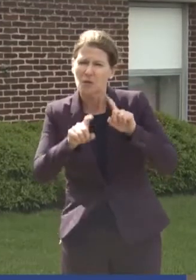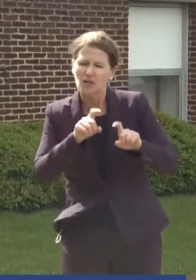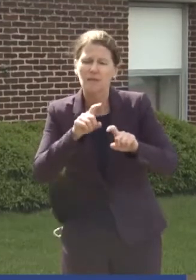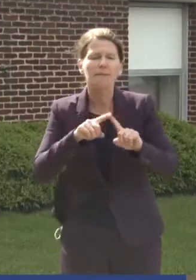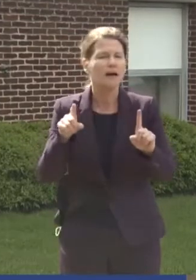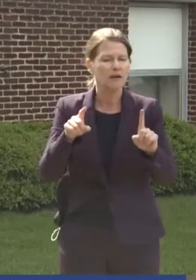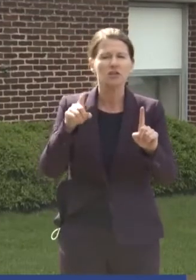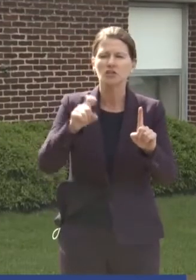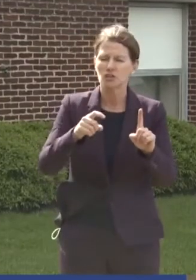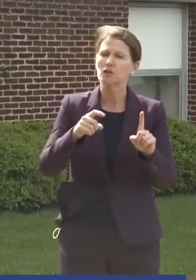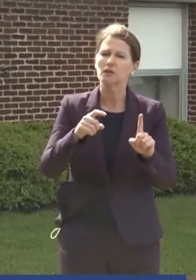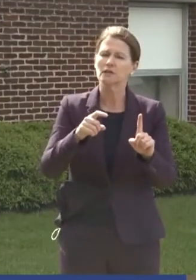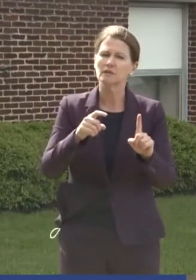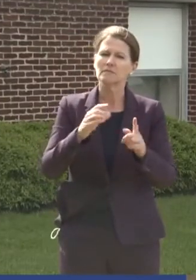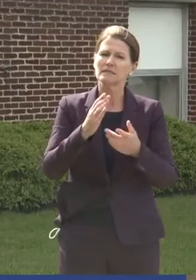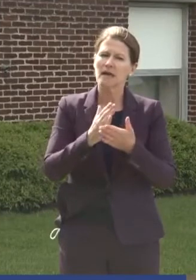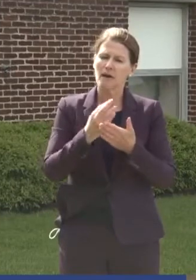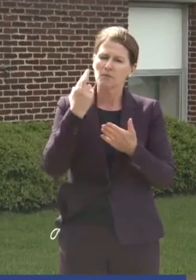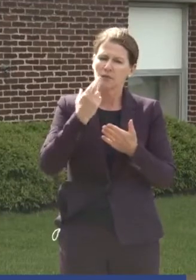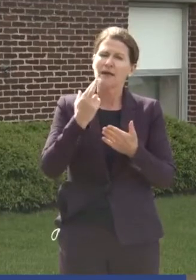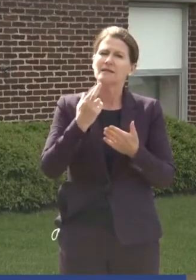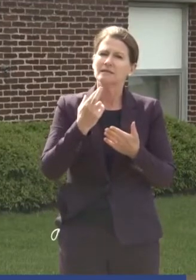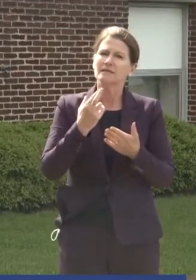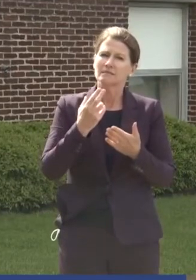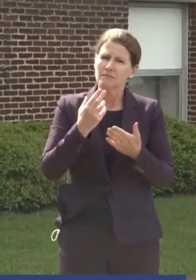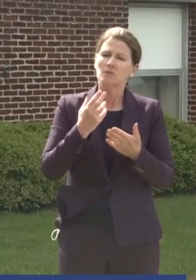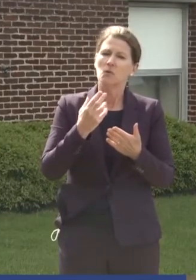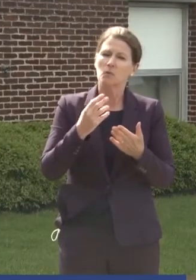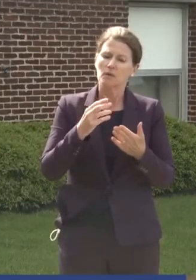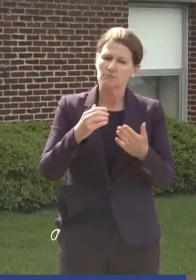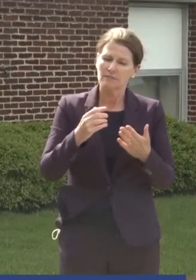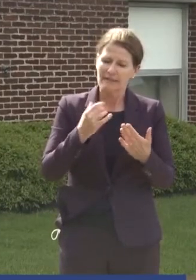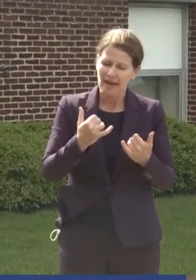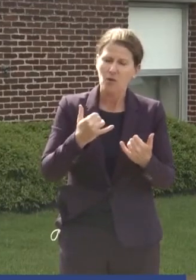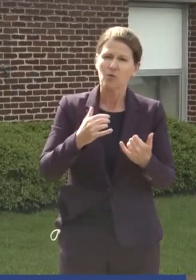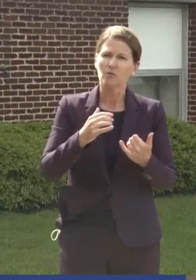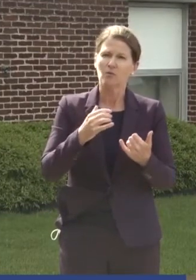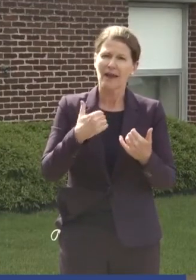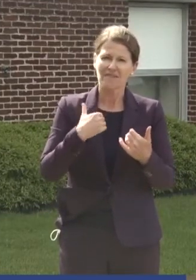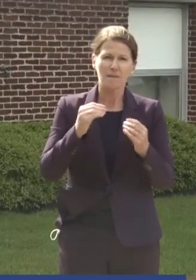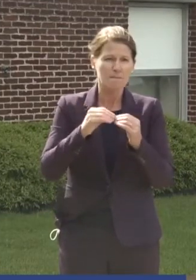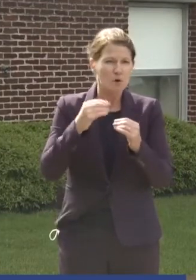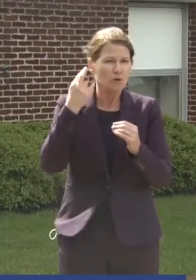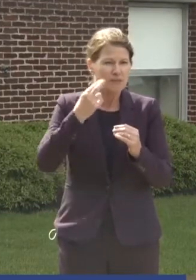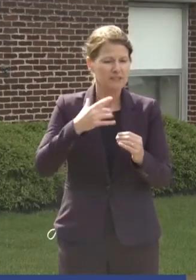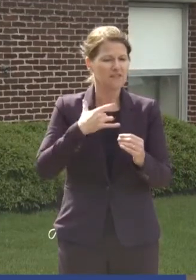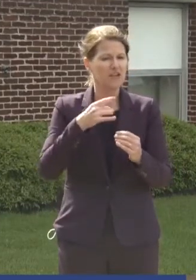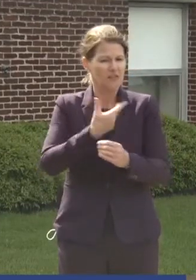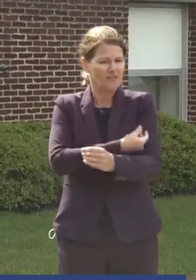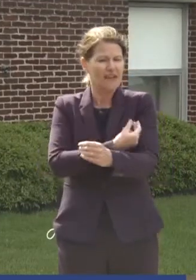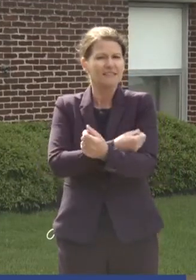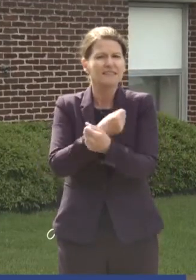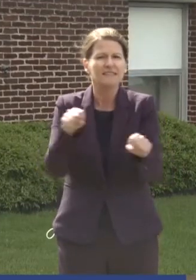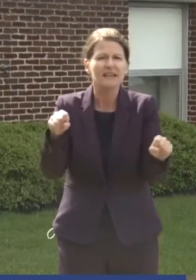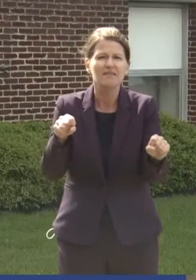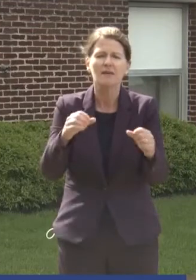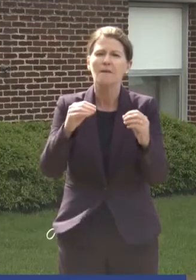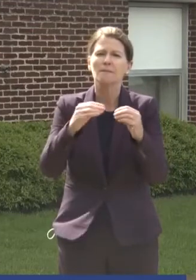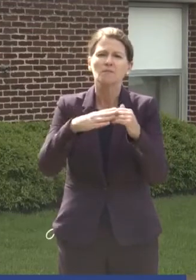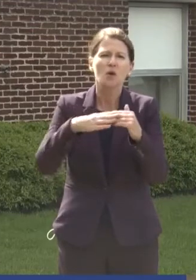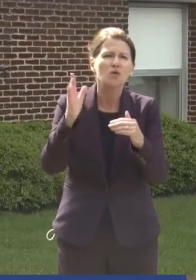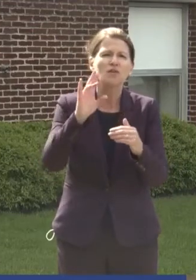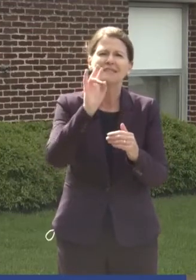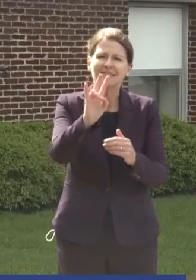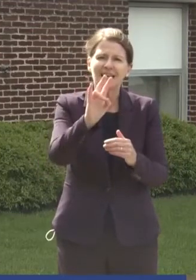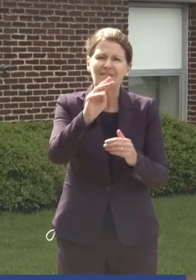is should give us a reason to be more confident that these vaccines are safe. There have been almost 7 million vaccines, Johnson